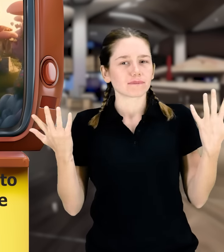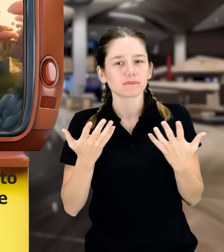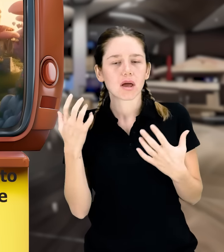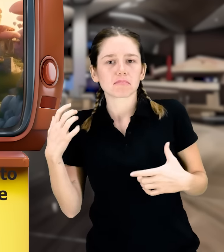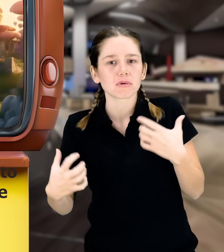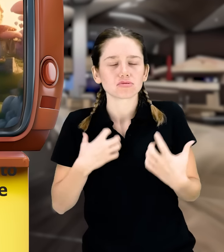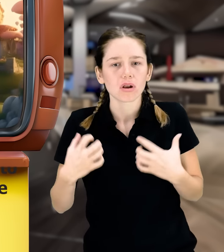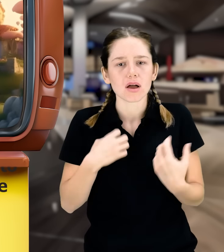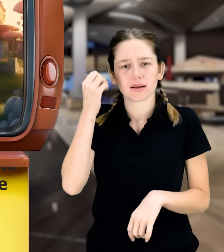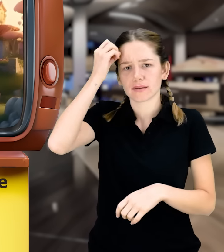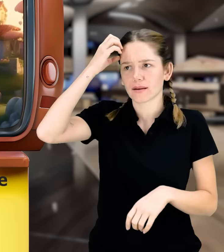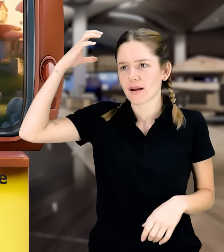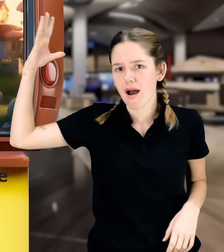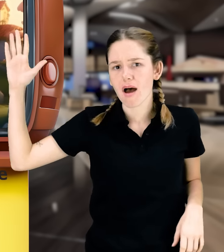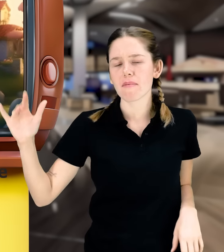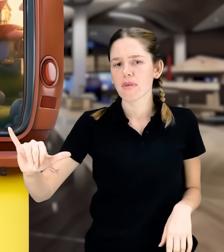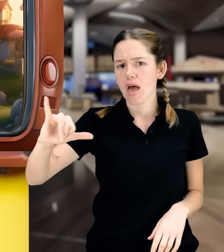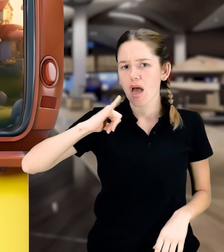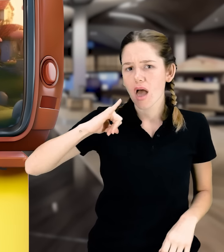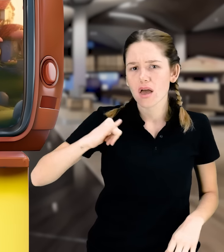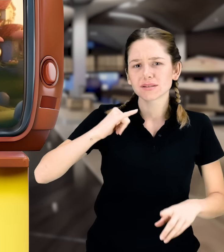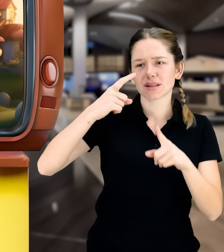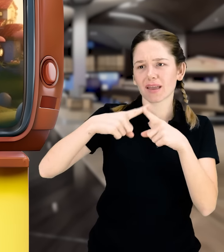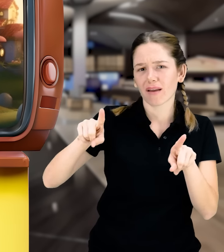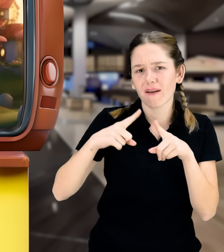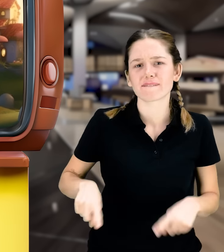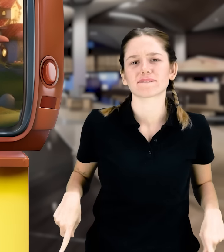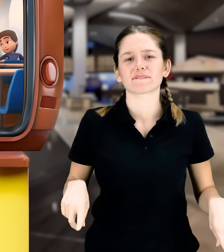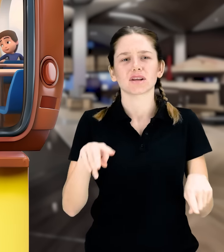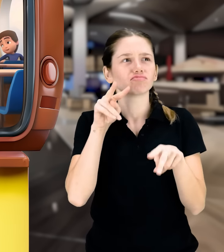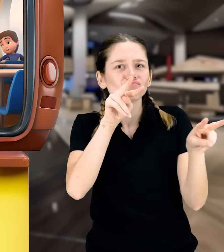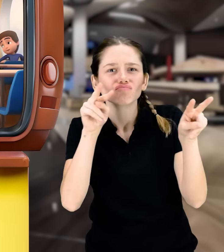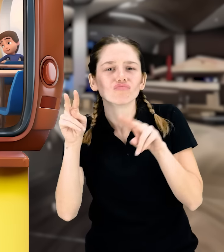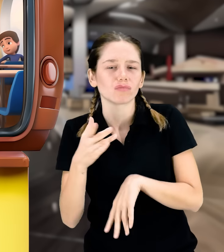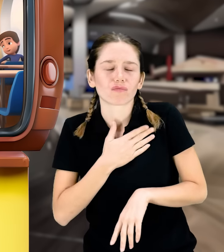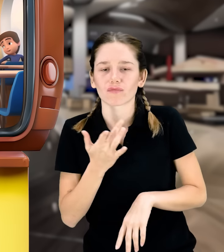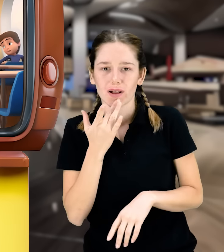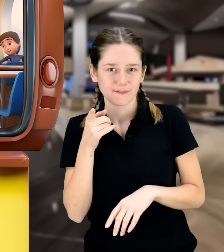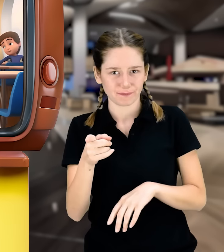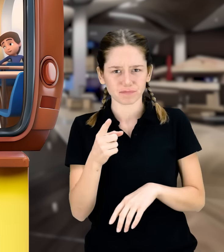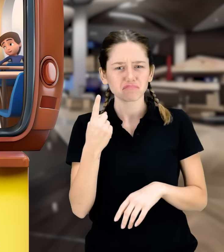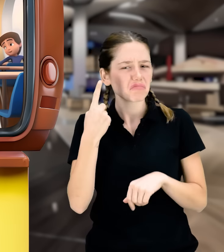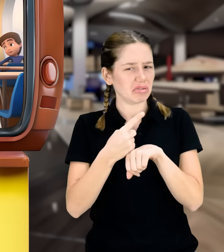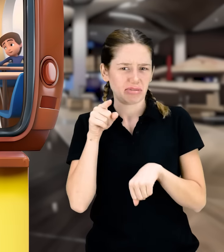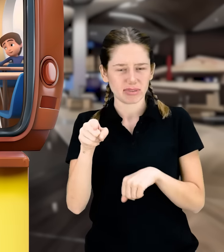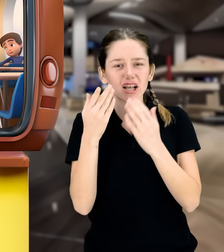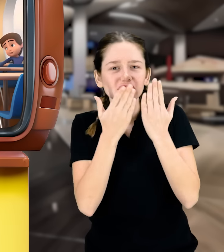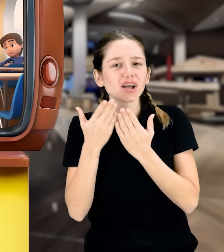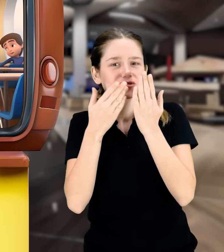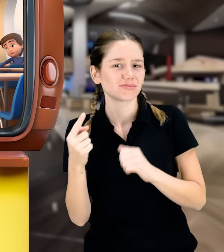was to embark on adventures and explore the places in his imagination. One day at school,